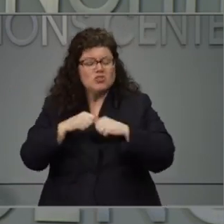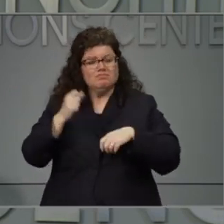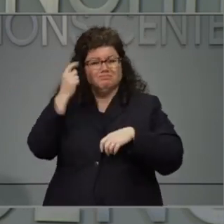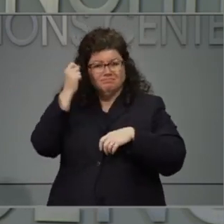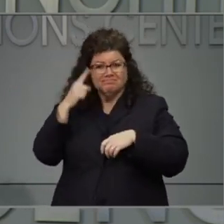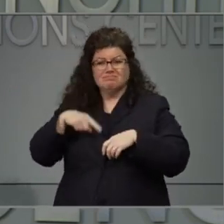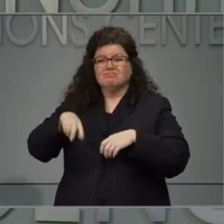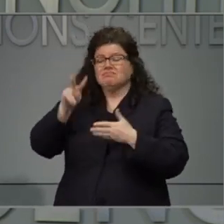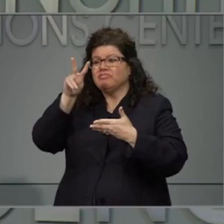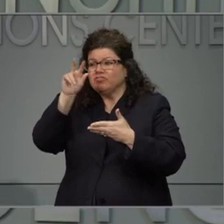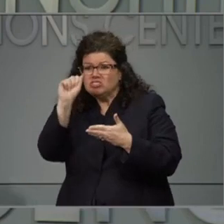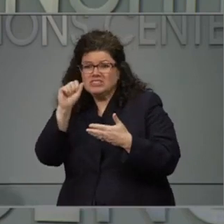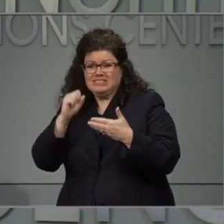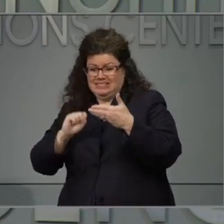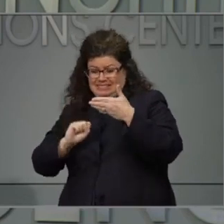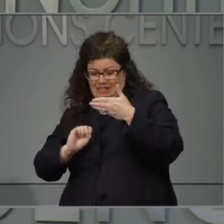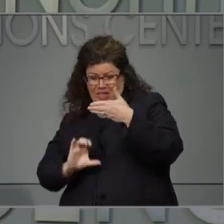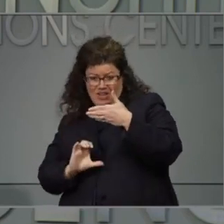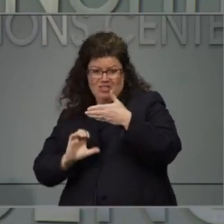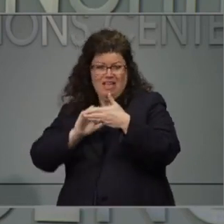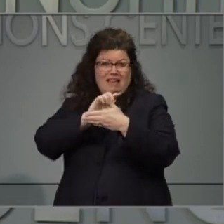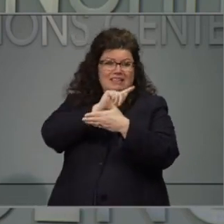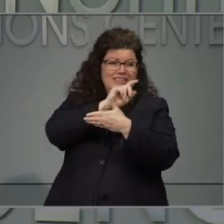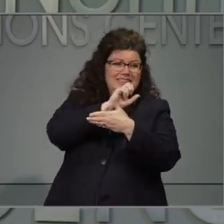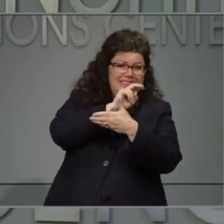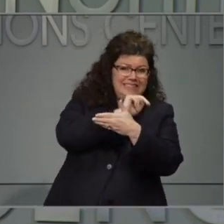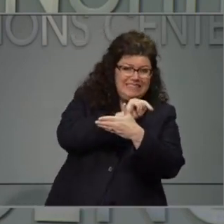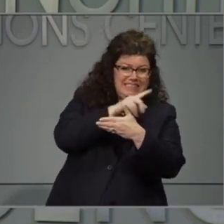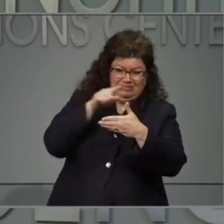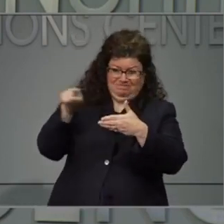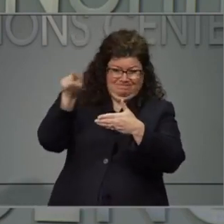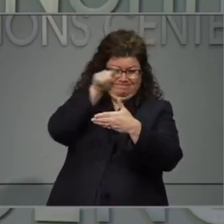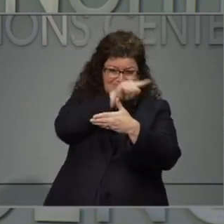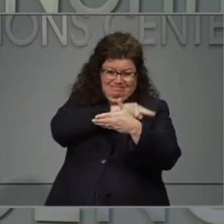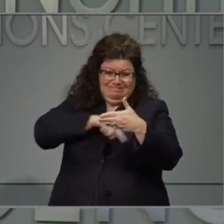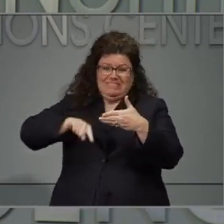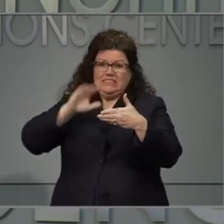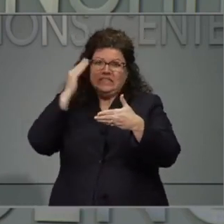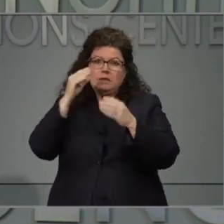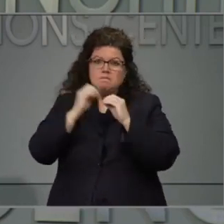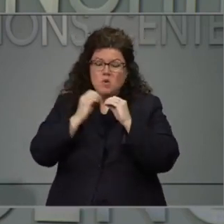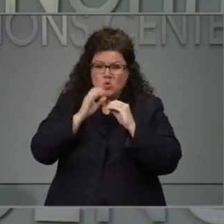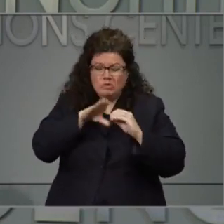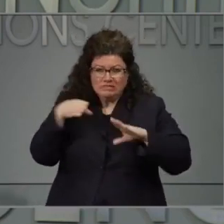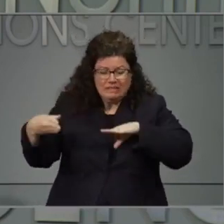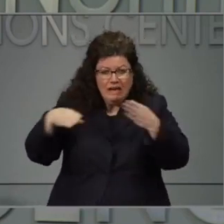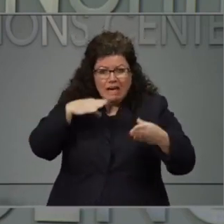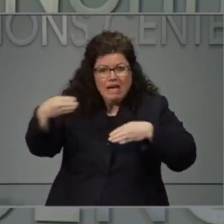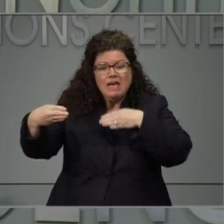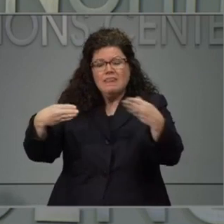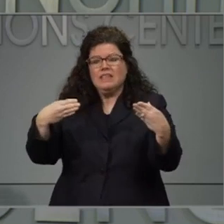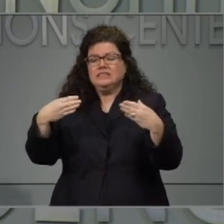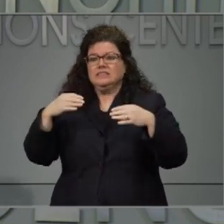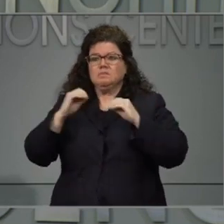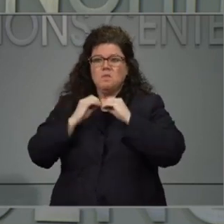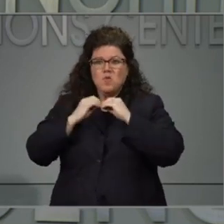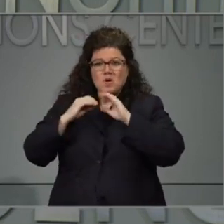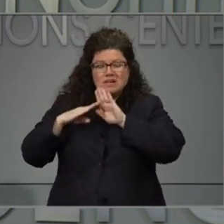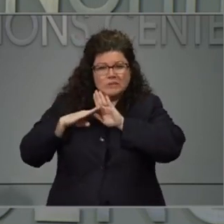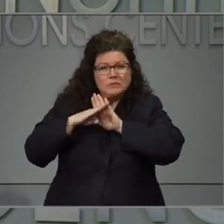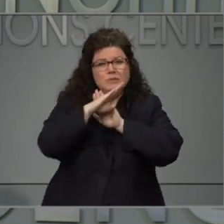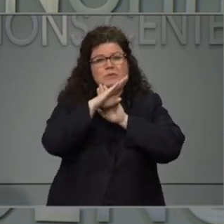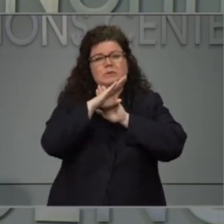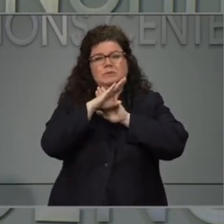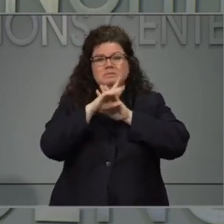are not doing as good a job at controlling, you know, the increase of cases.